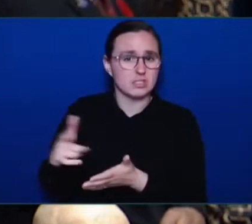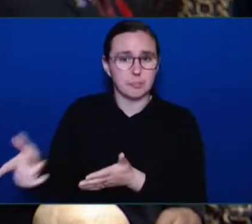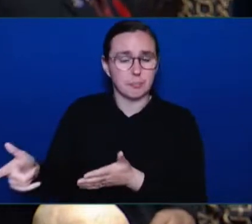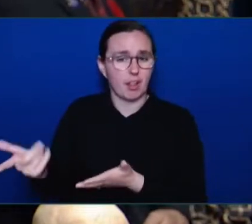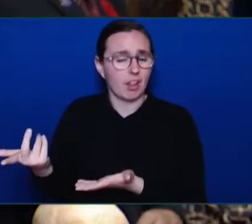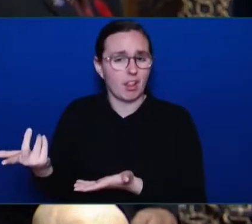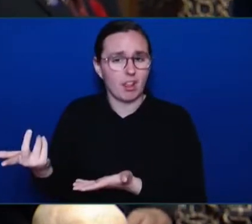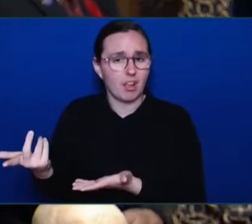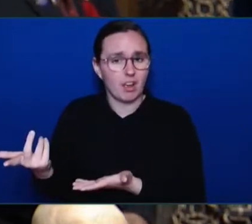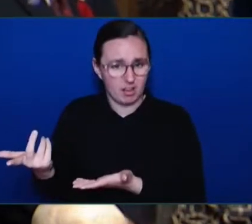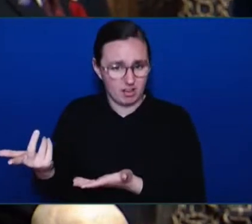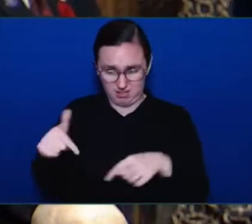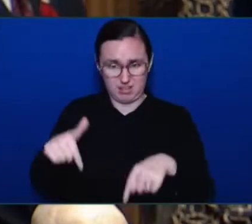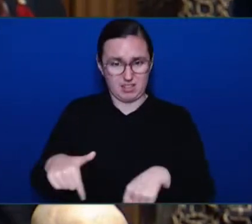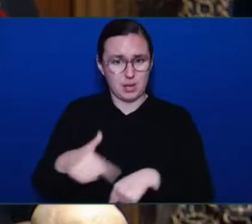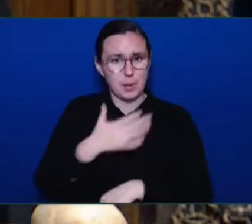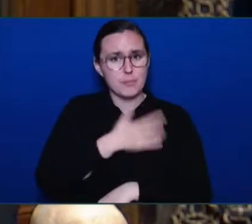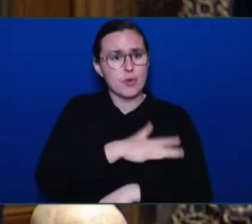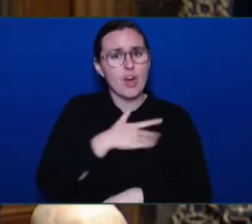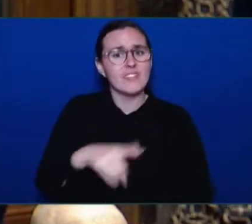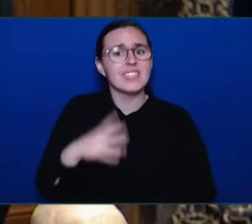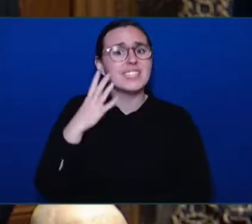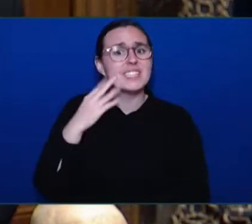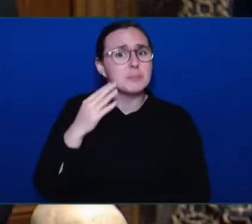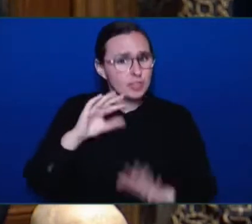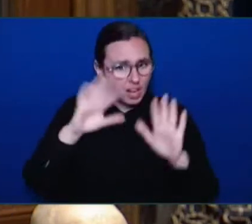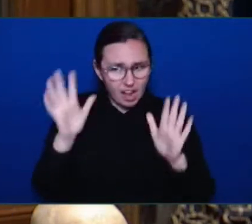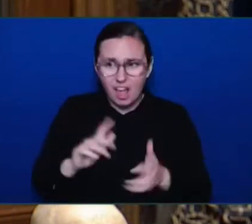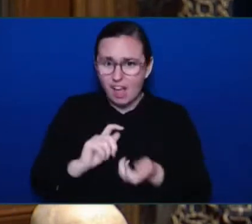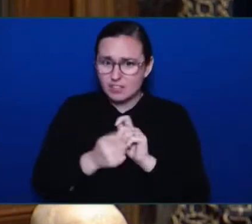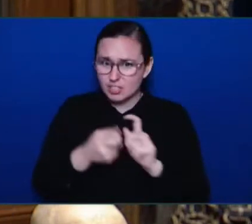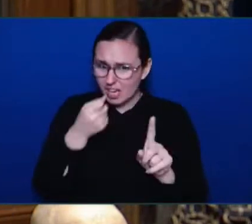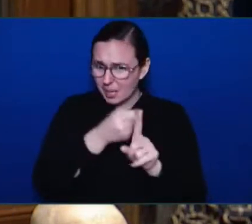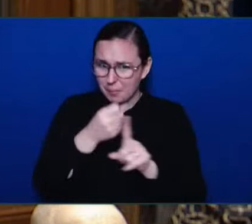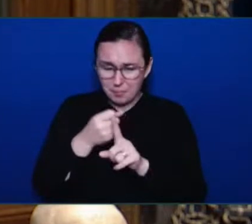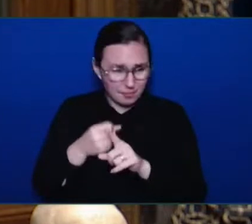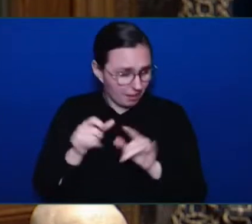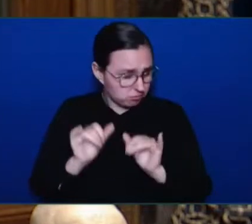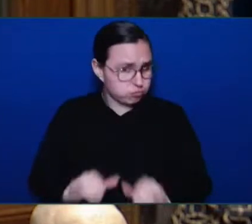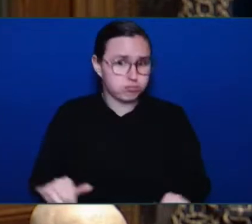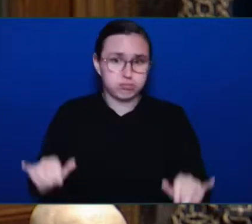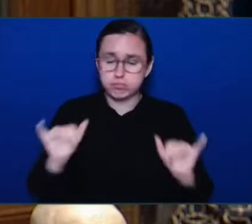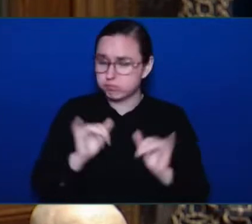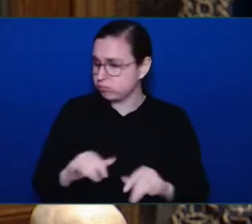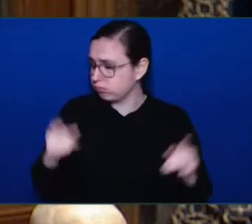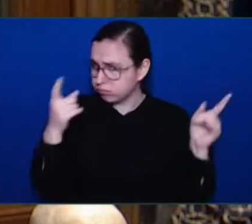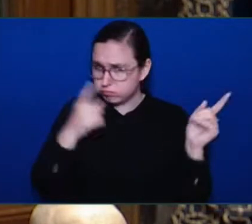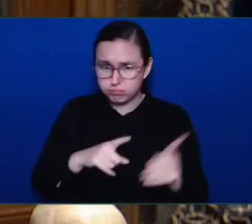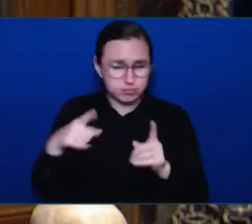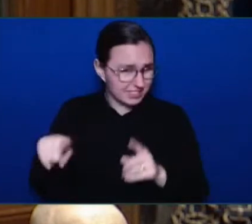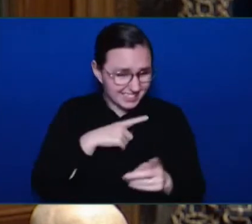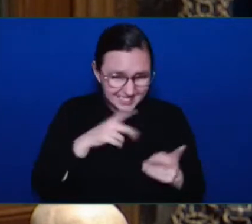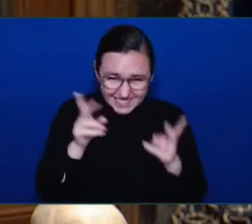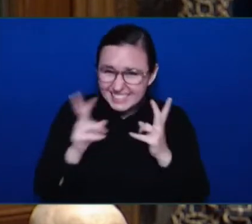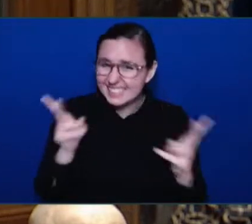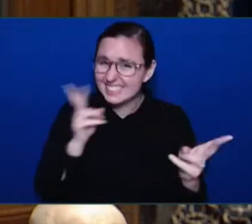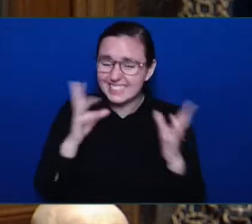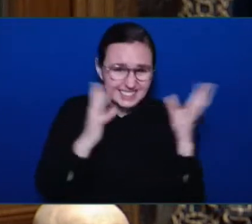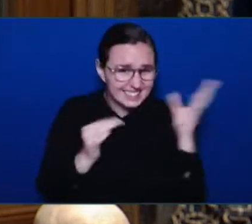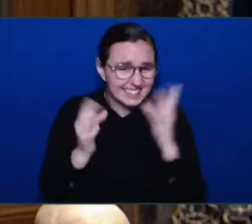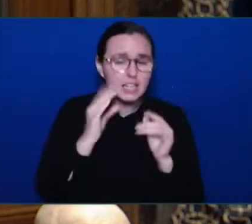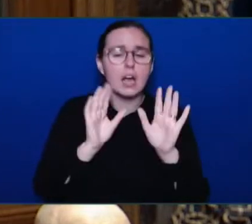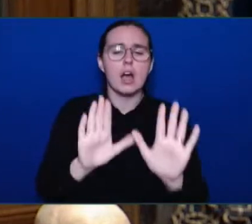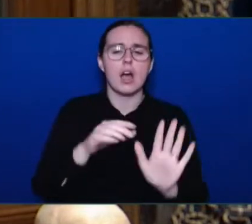Honourable Speaker, my question again is to the Minister of Energy and Mines. Will there be an expansion